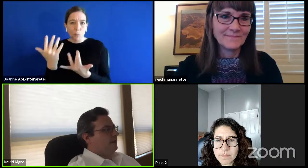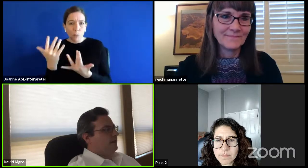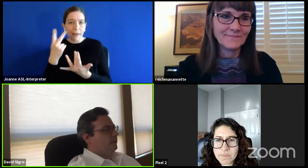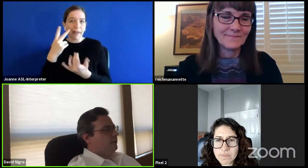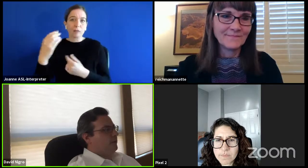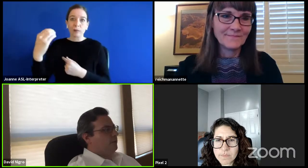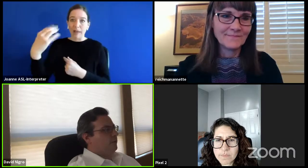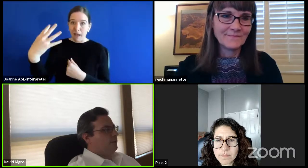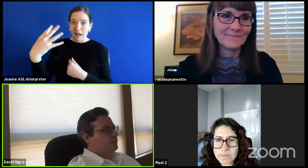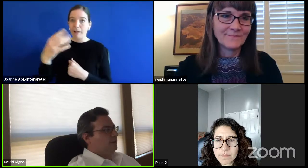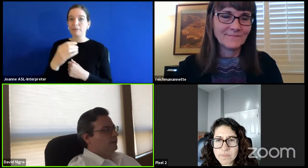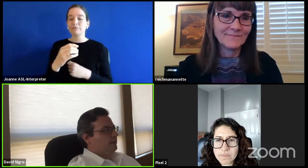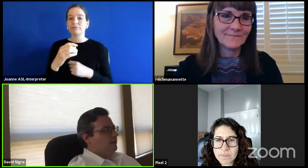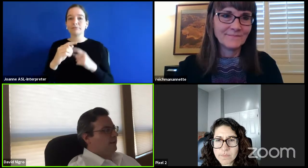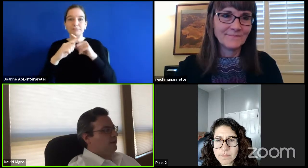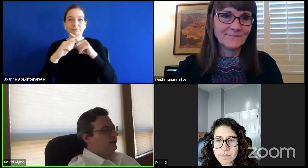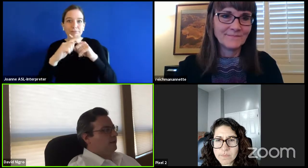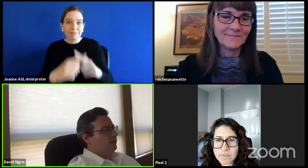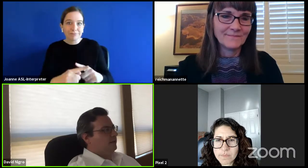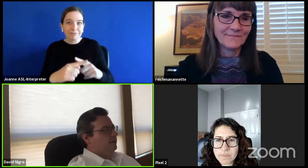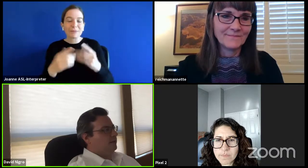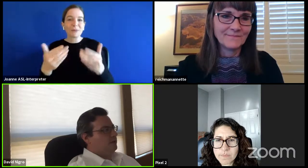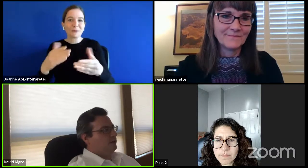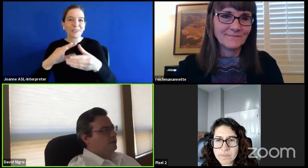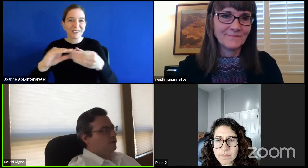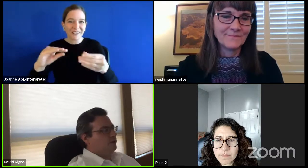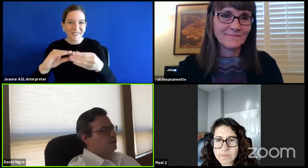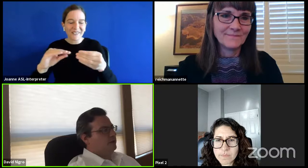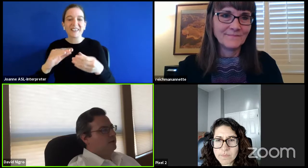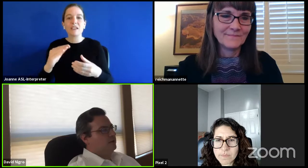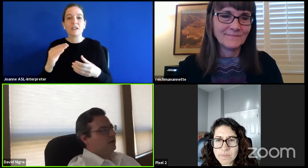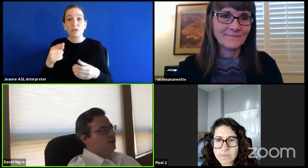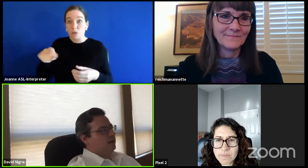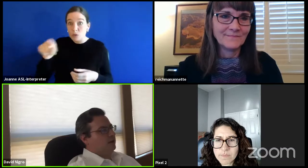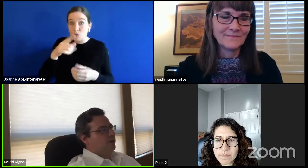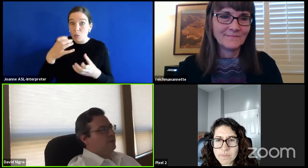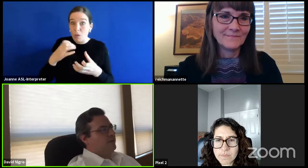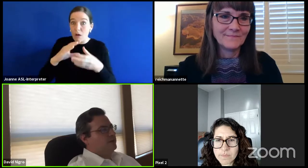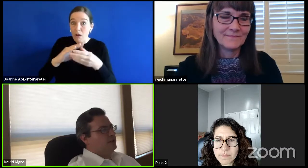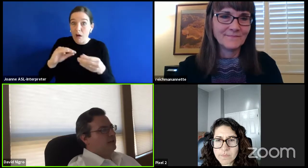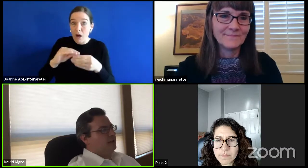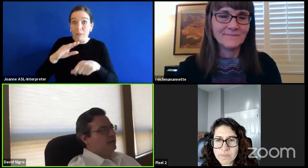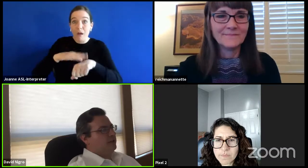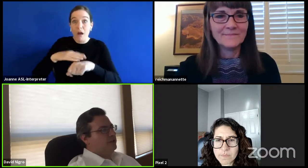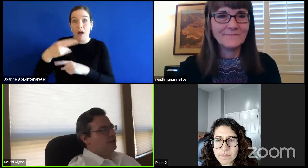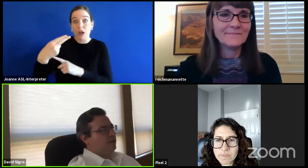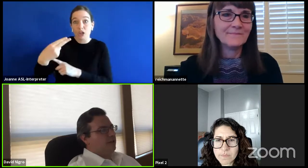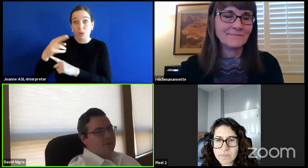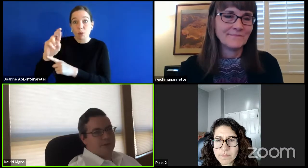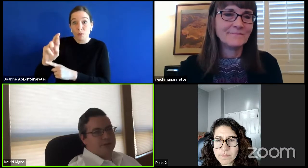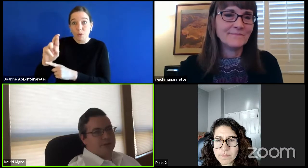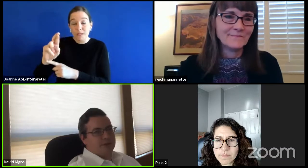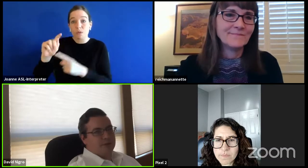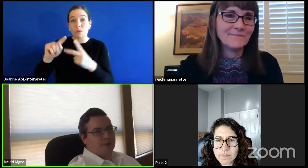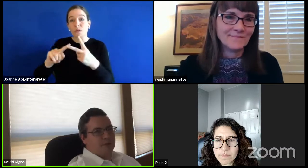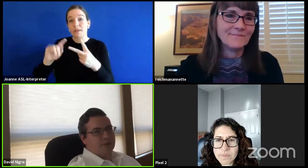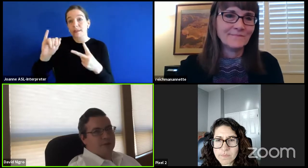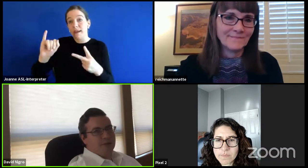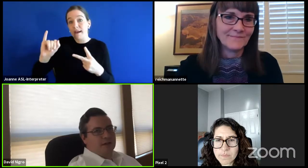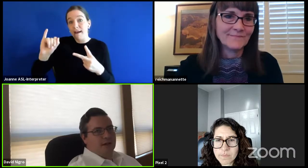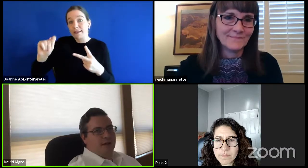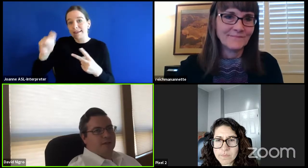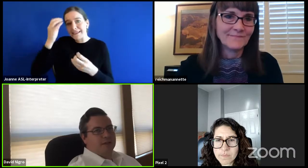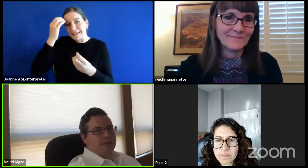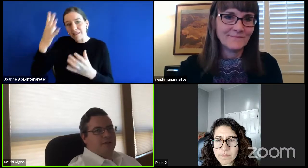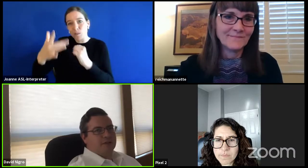if anyone any of the board members would like to comment on either the human resources information technology or operations report